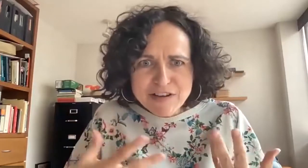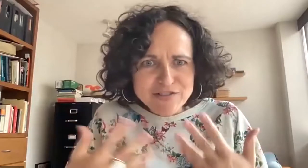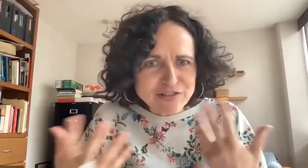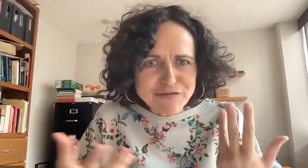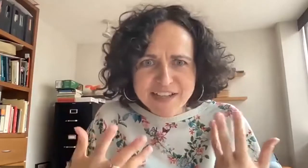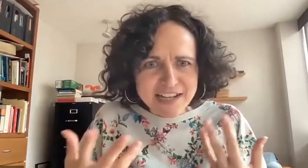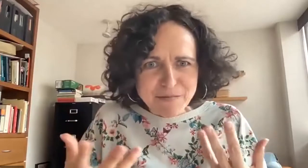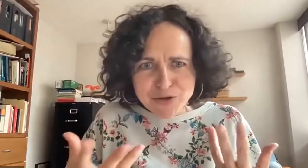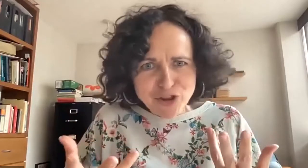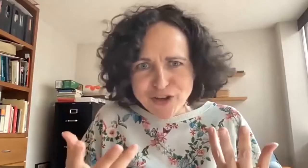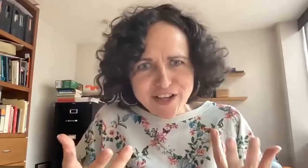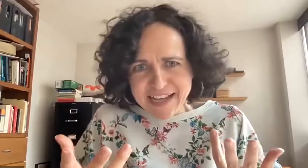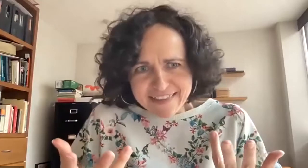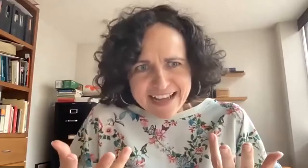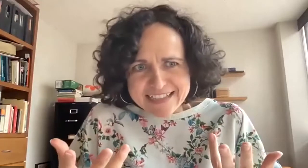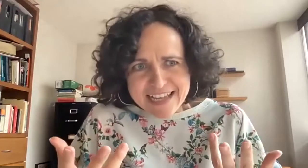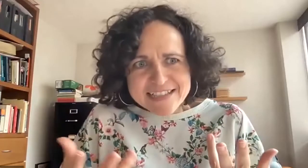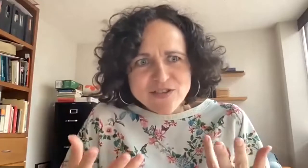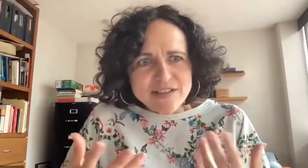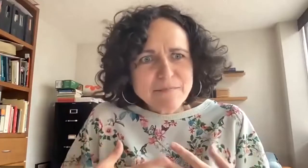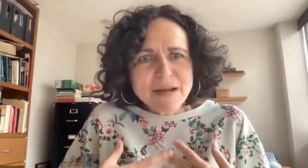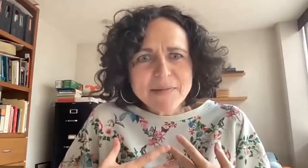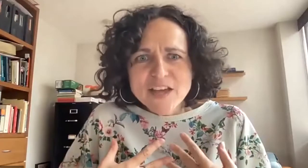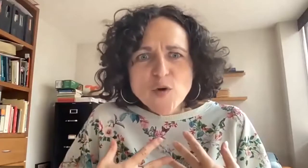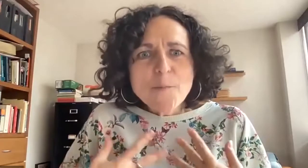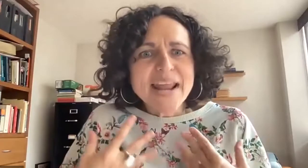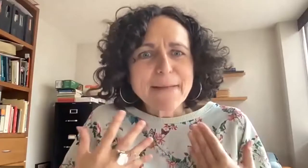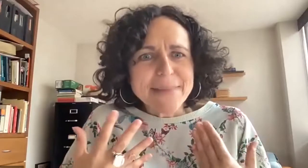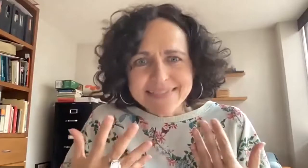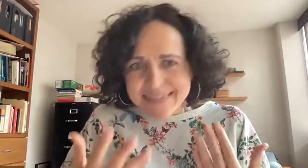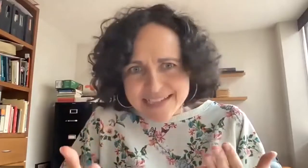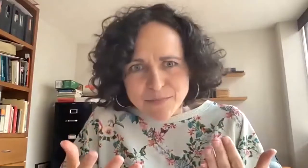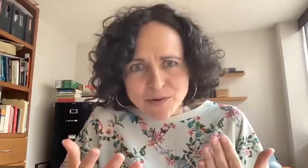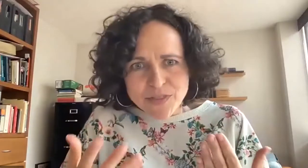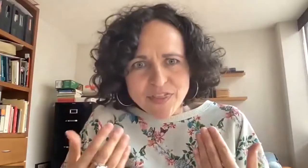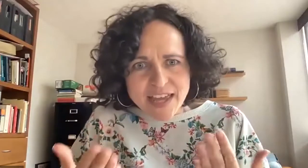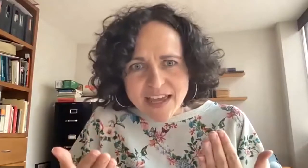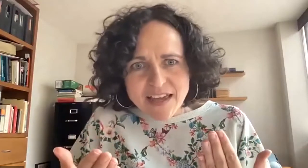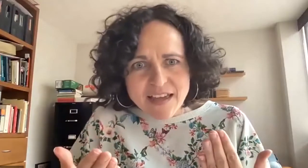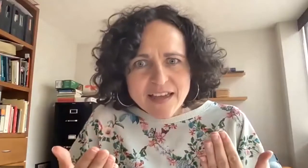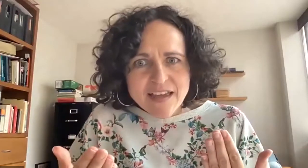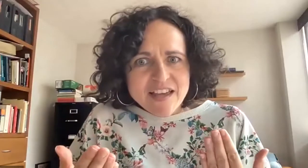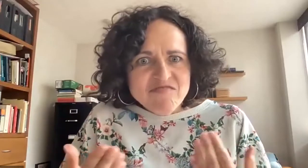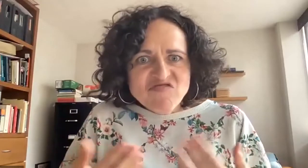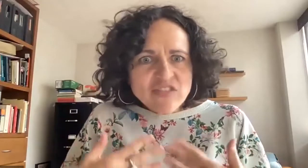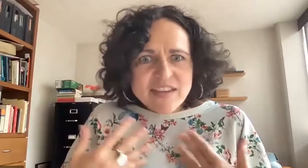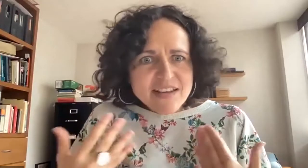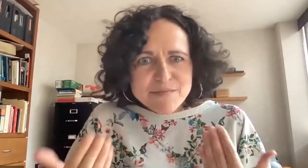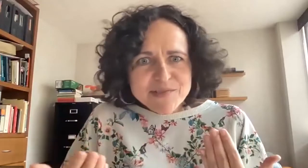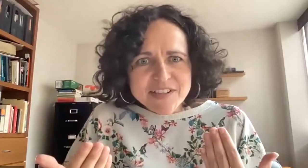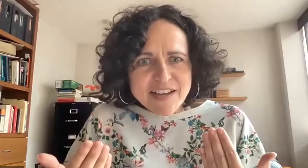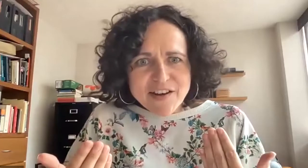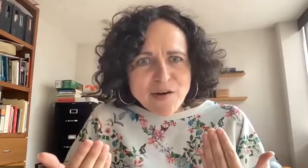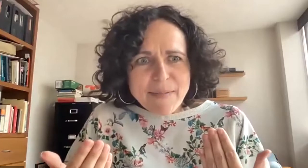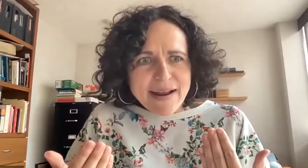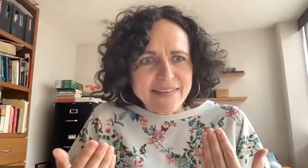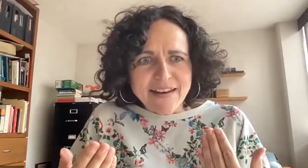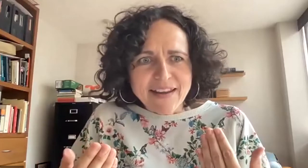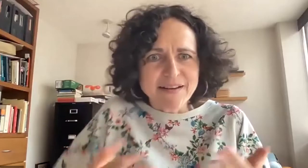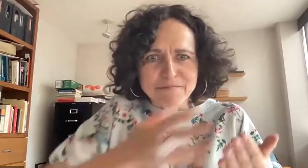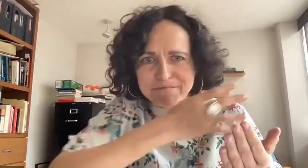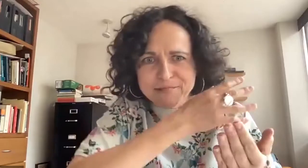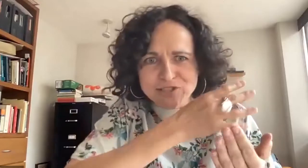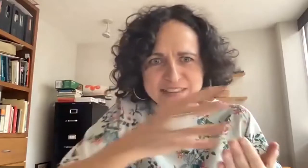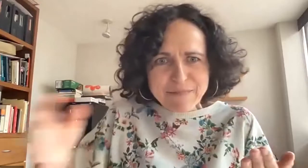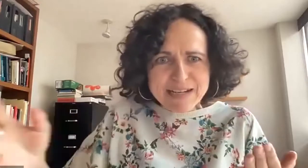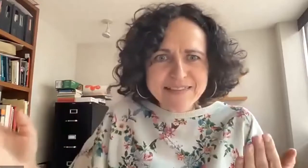a philosophical or theoretical basis for this. There's just a pragmatism of